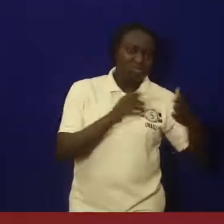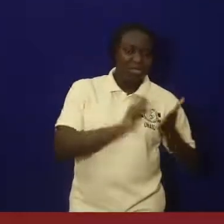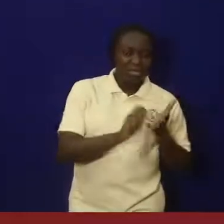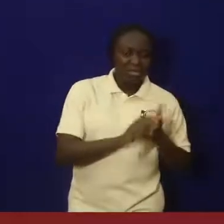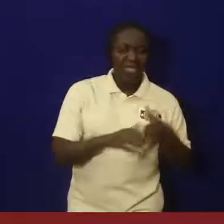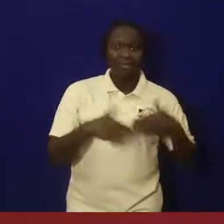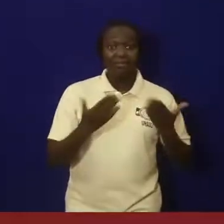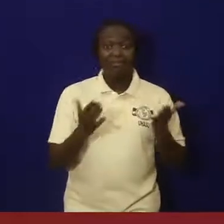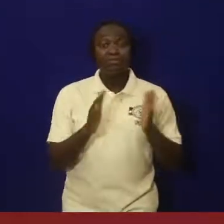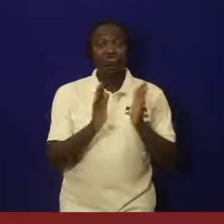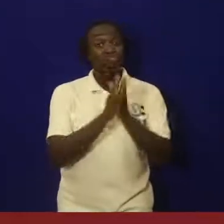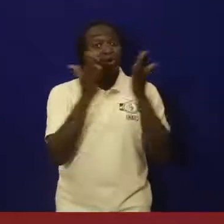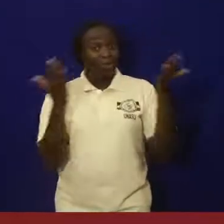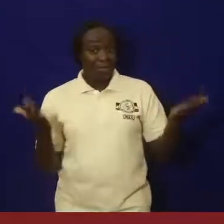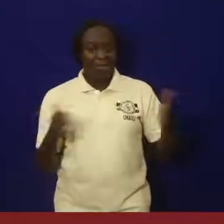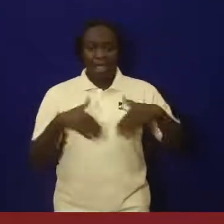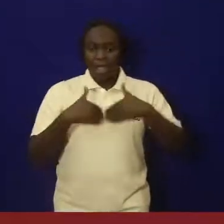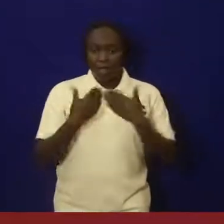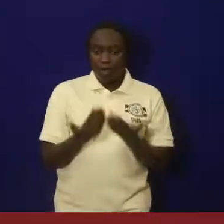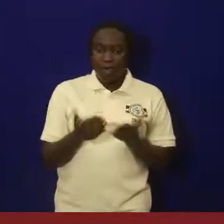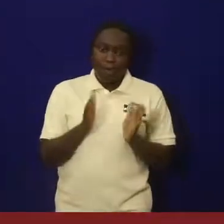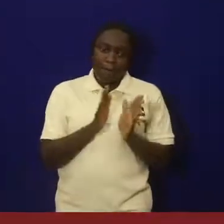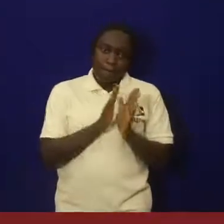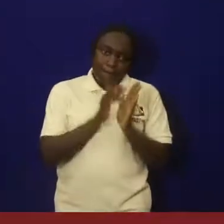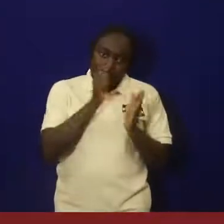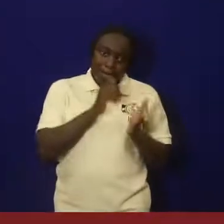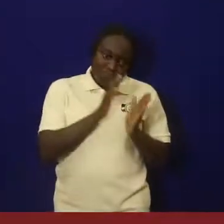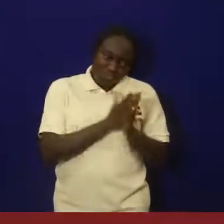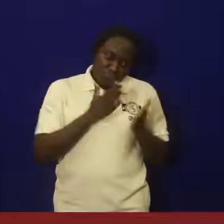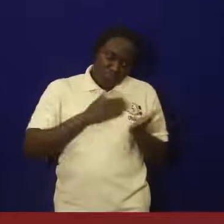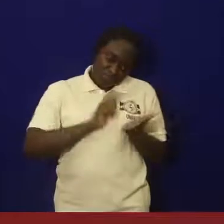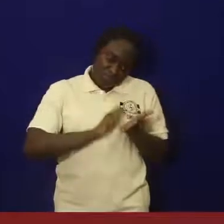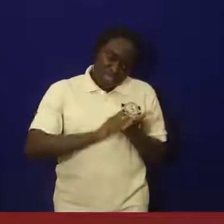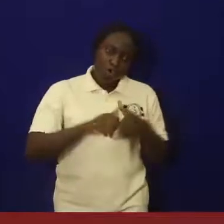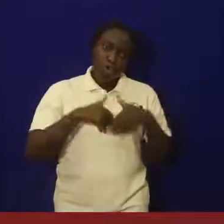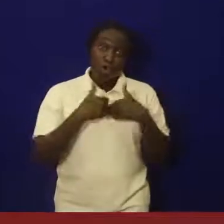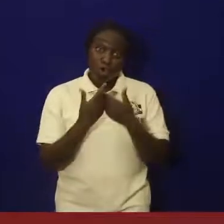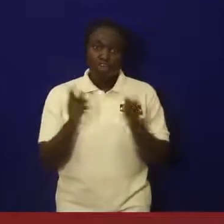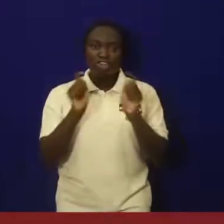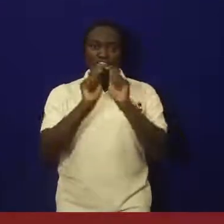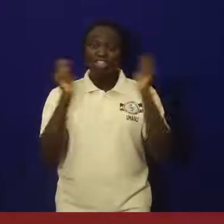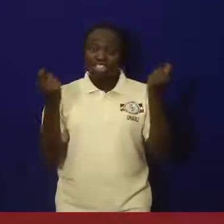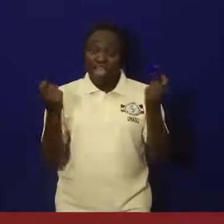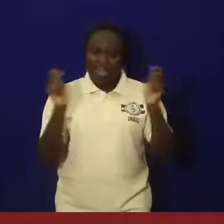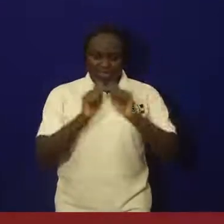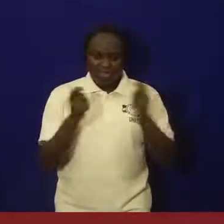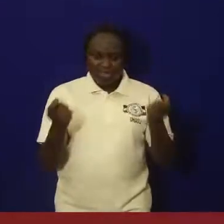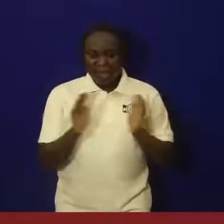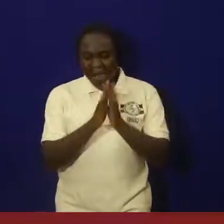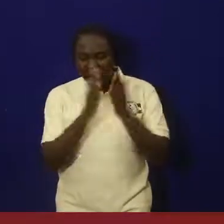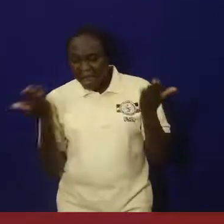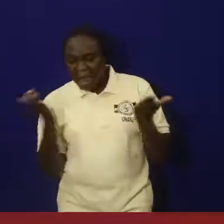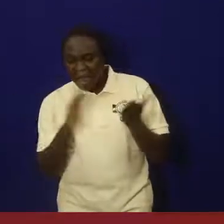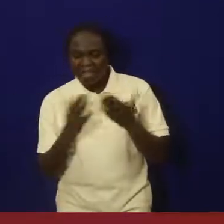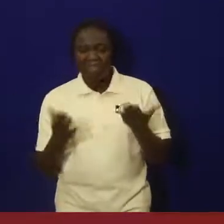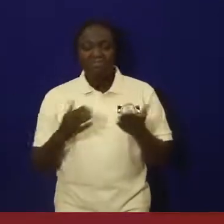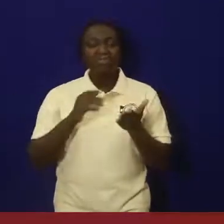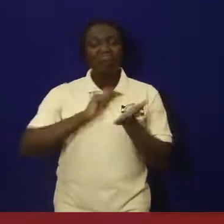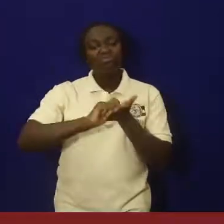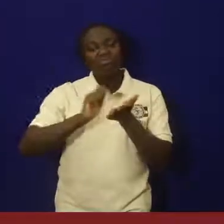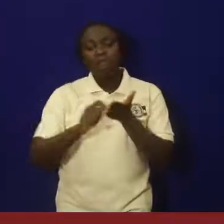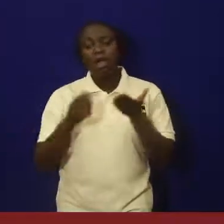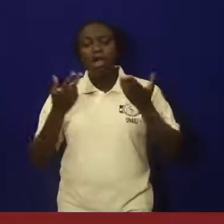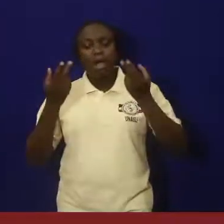magazine, in a gallery, or in China. So, I write what is